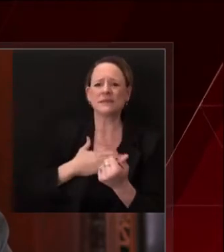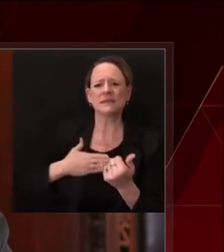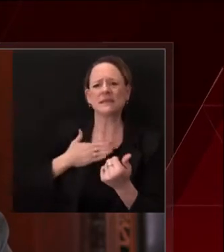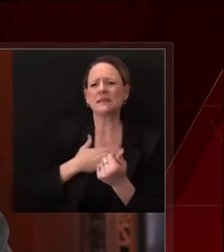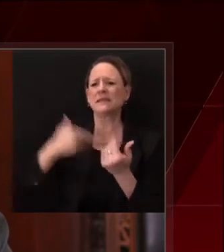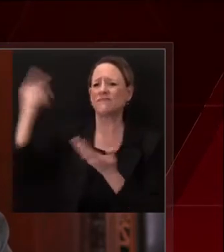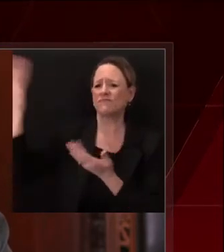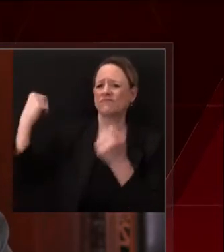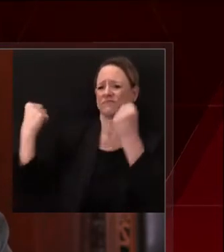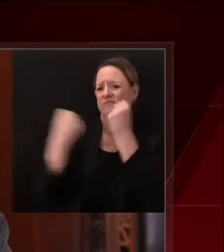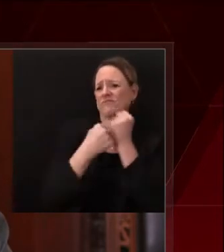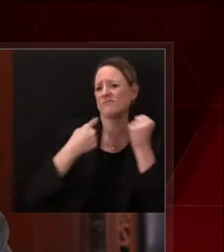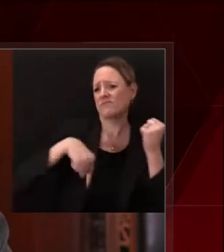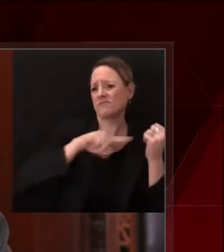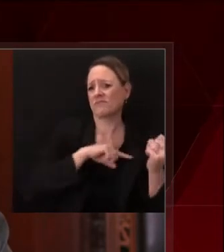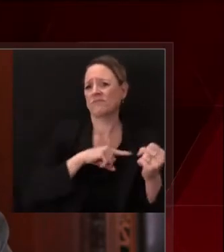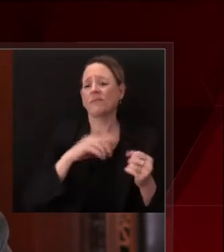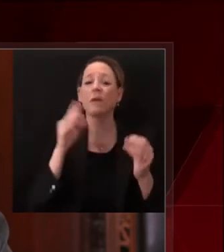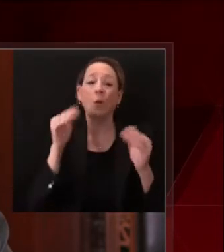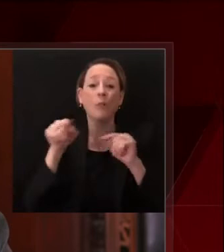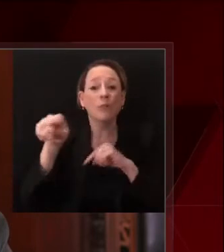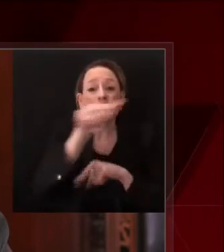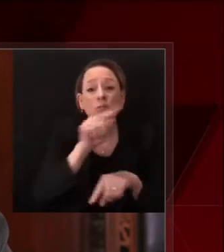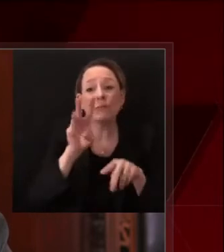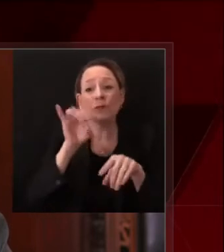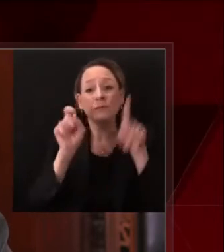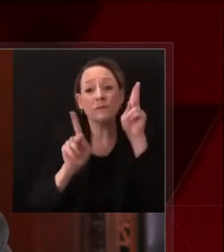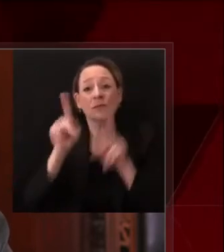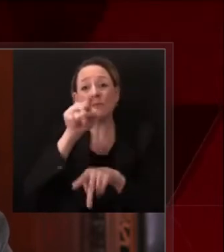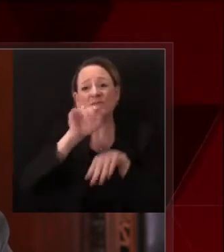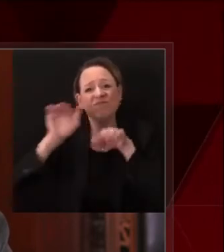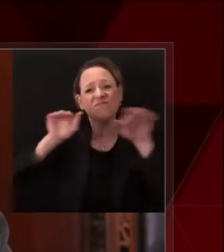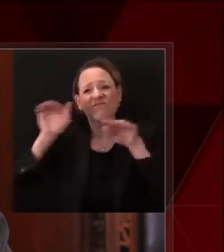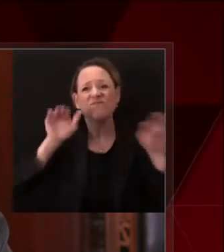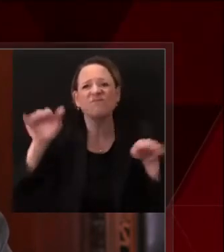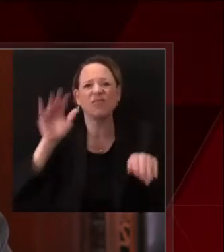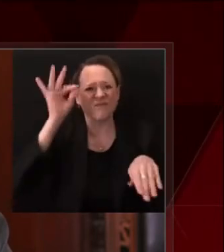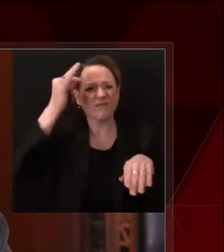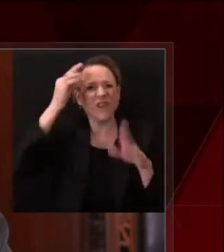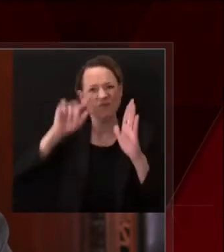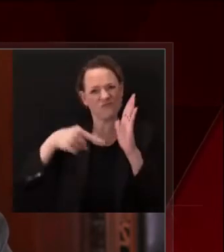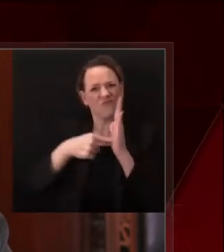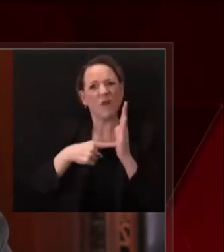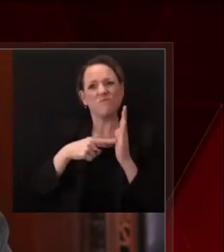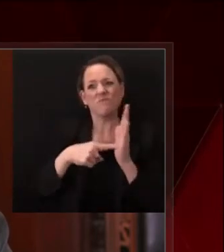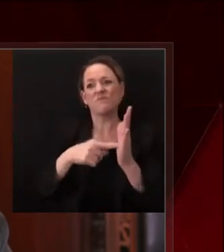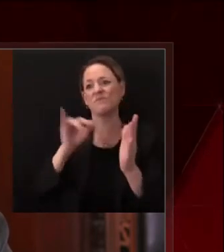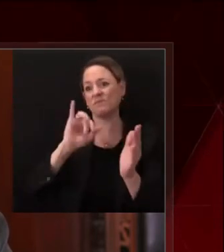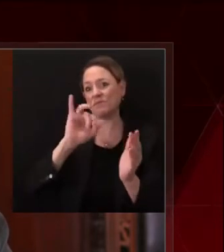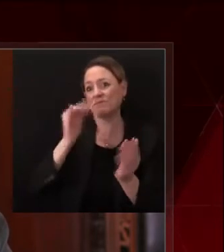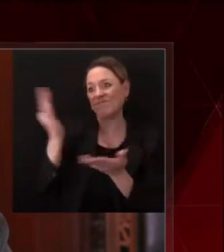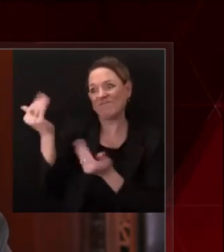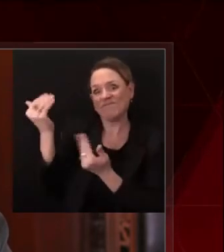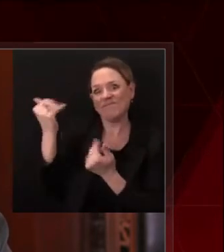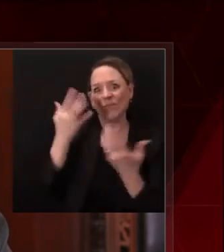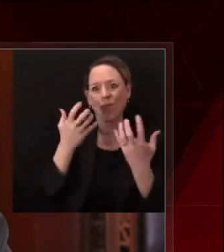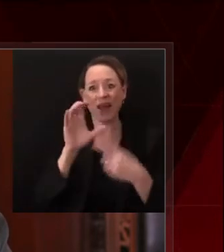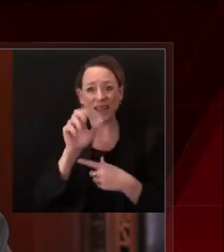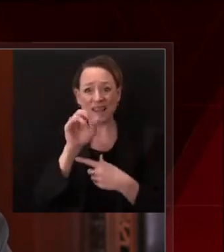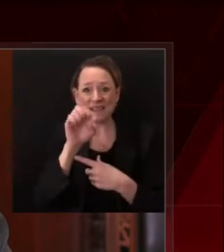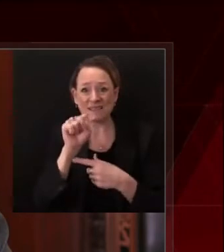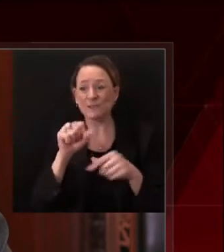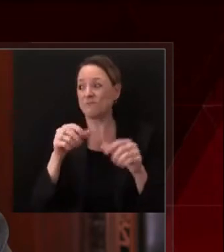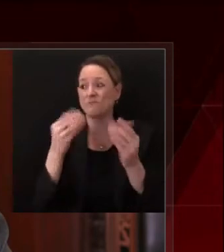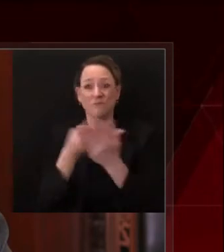and make calls to their federal representatives as well as always wisconsin please stay home